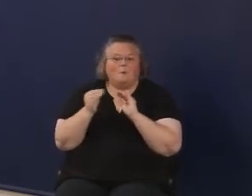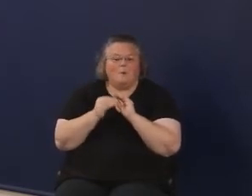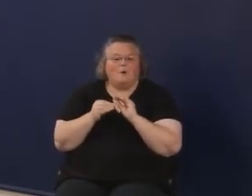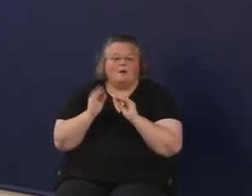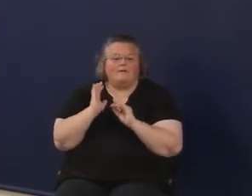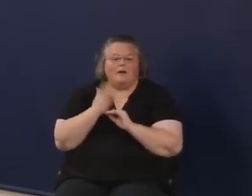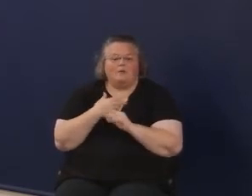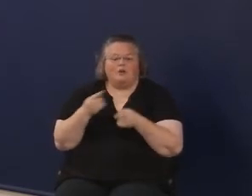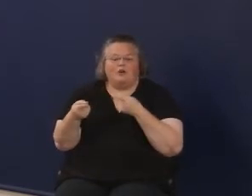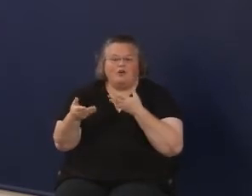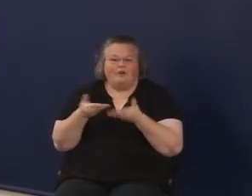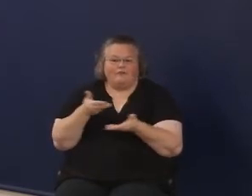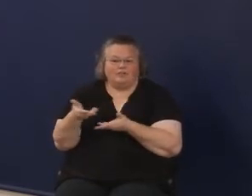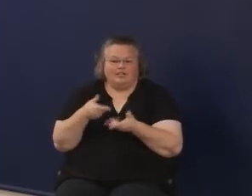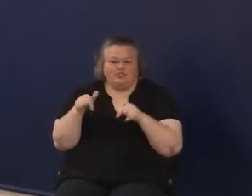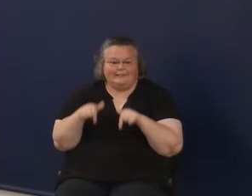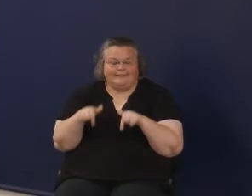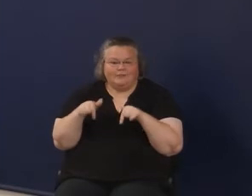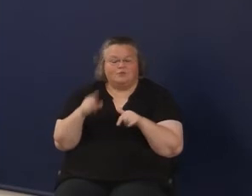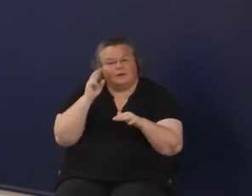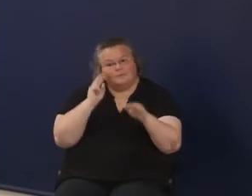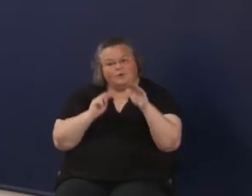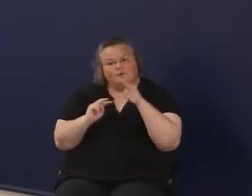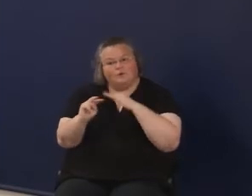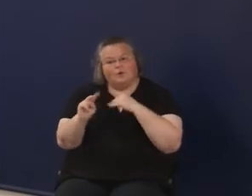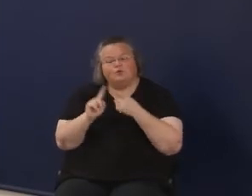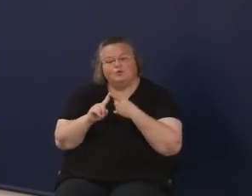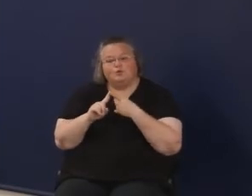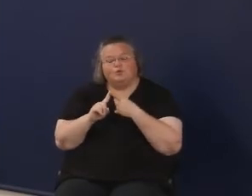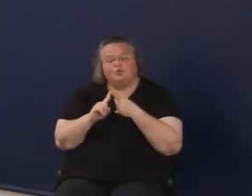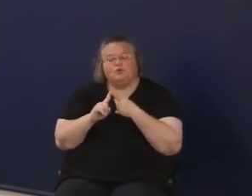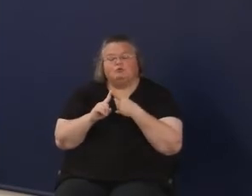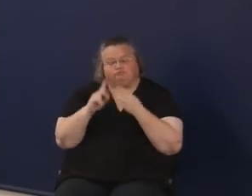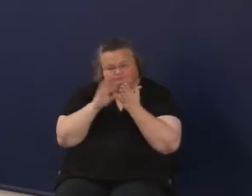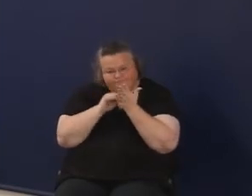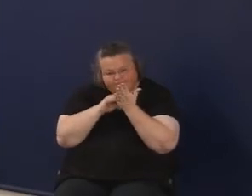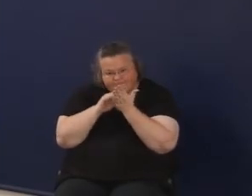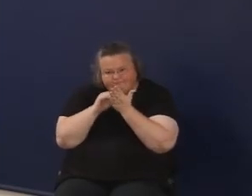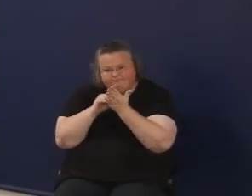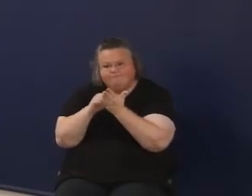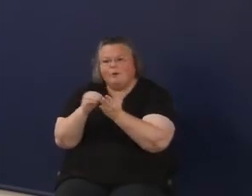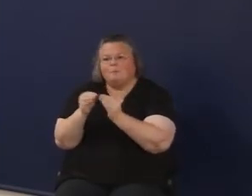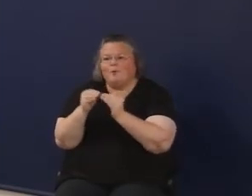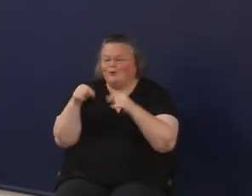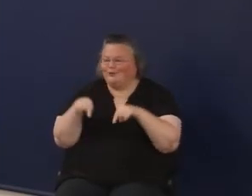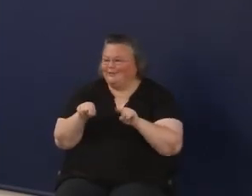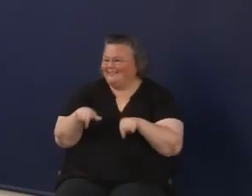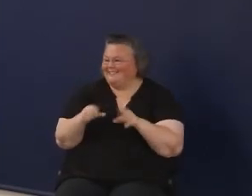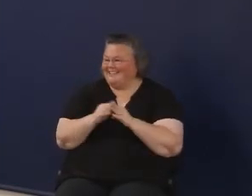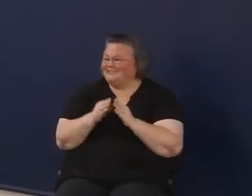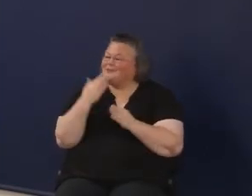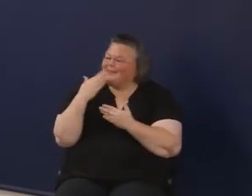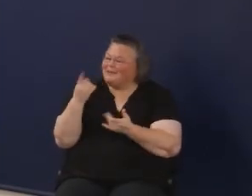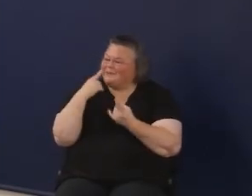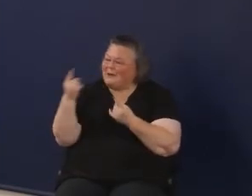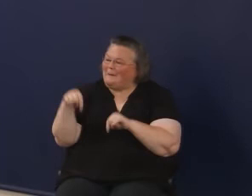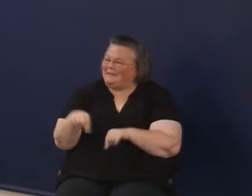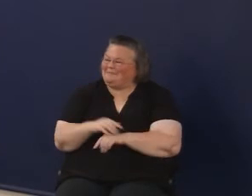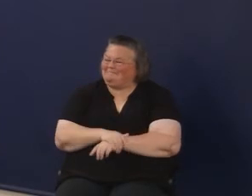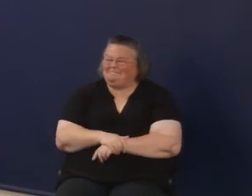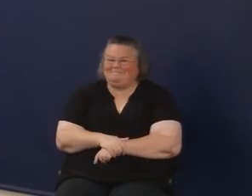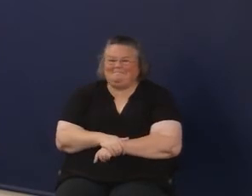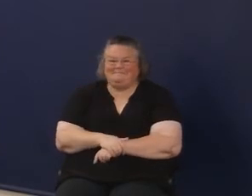conversations here. And I'm looking forward to digging in and learning a lot in this session. So thank you all for being here.